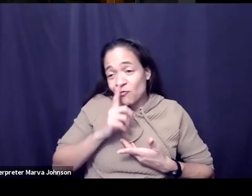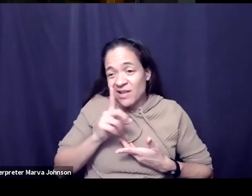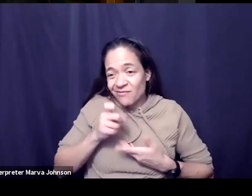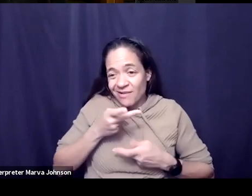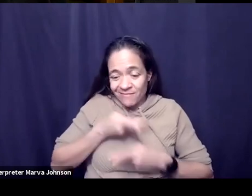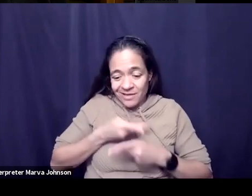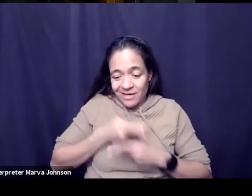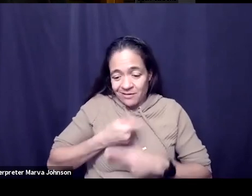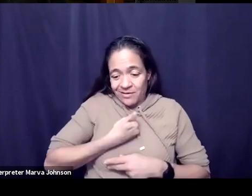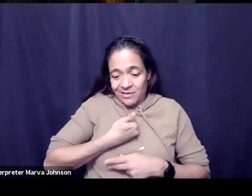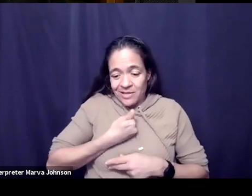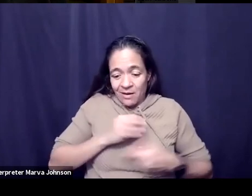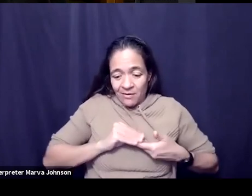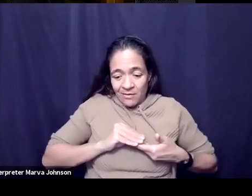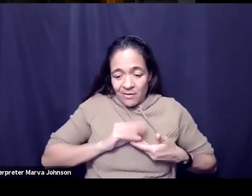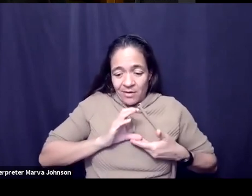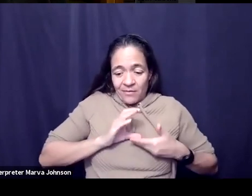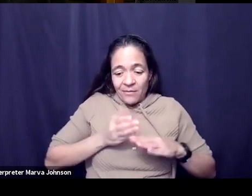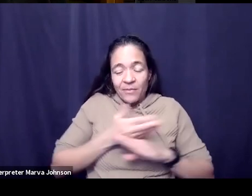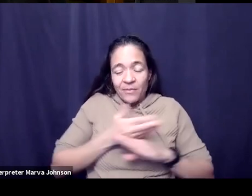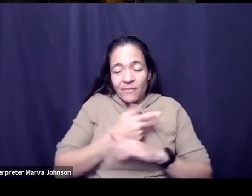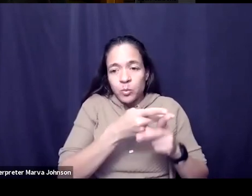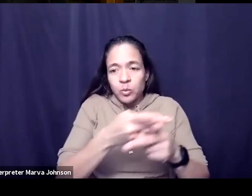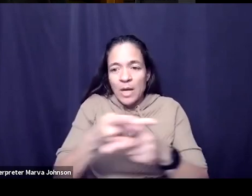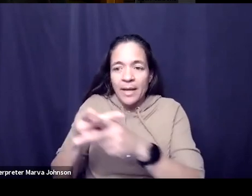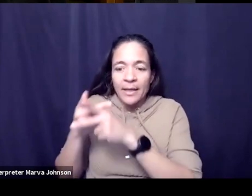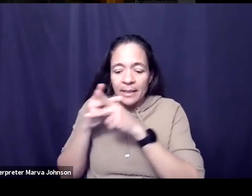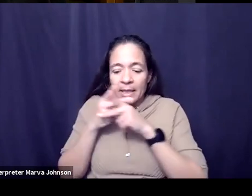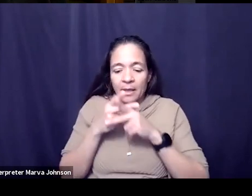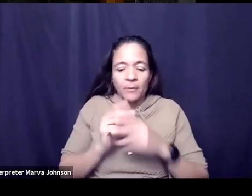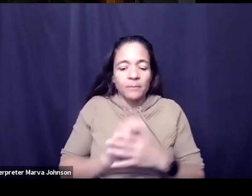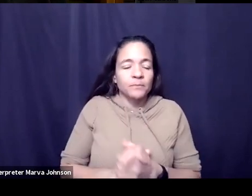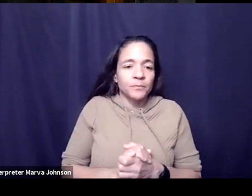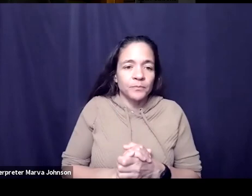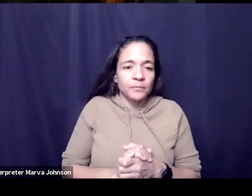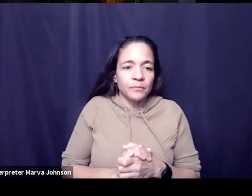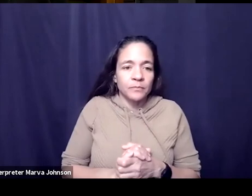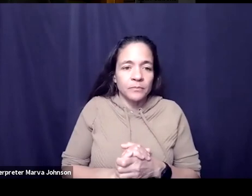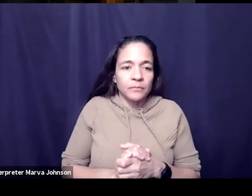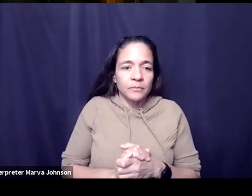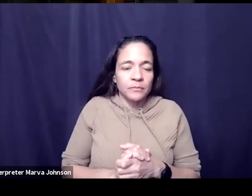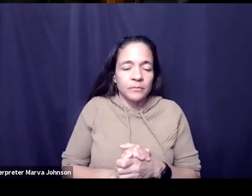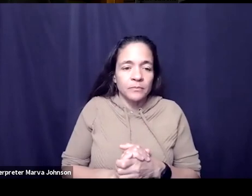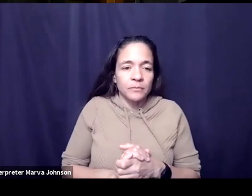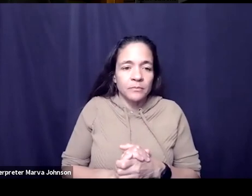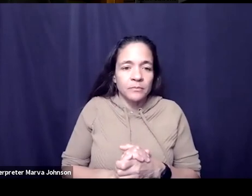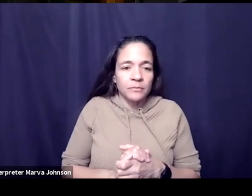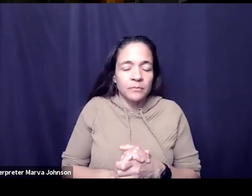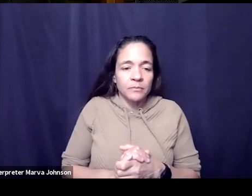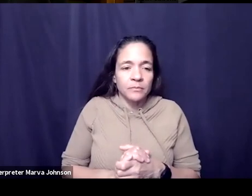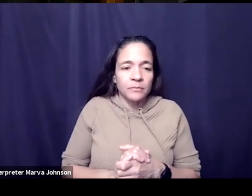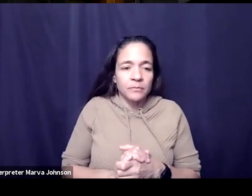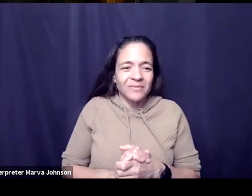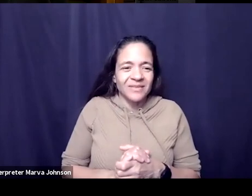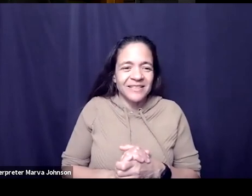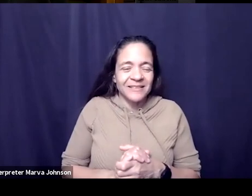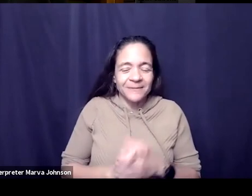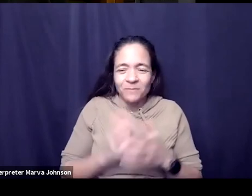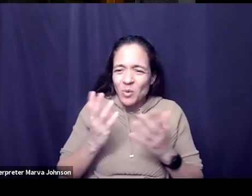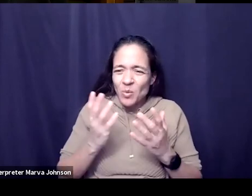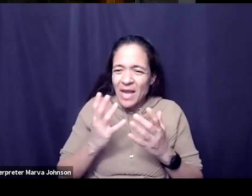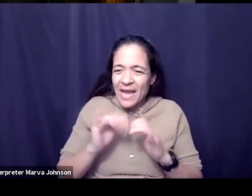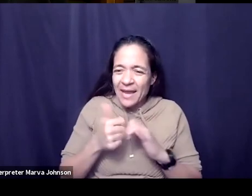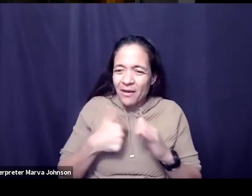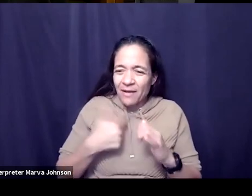the the part that makes me optimistic is in a i guess in a weird way is the